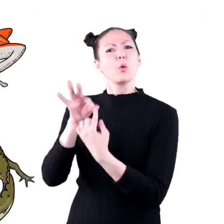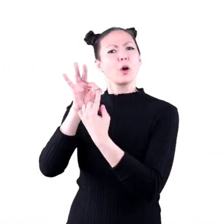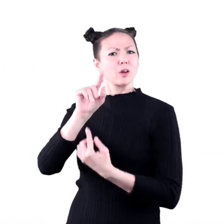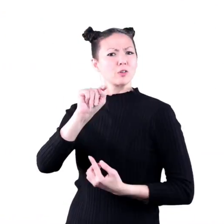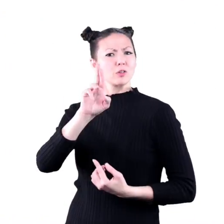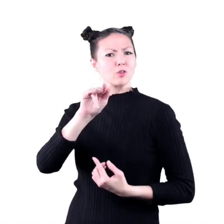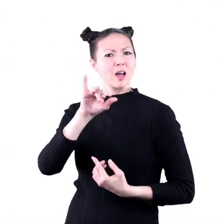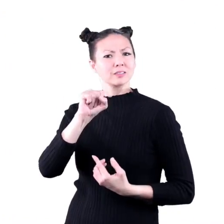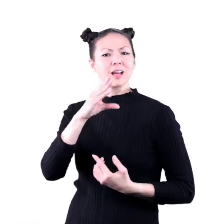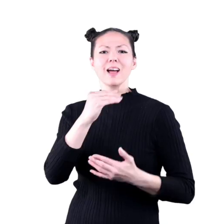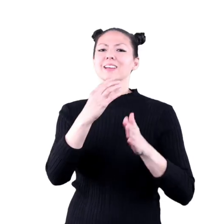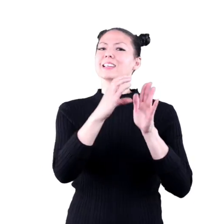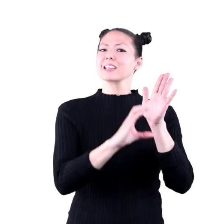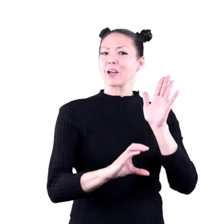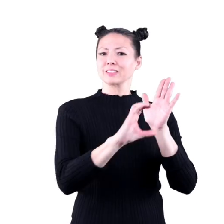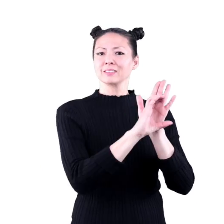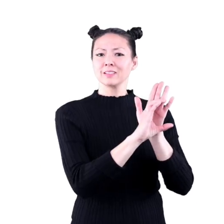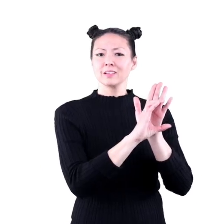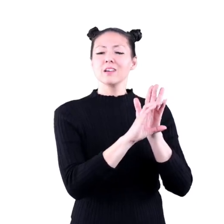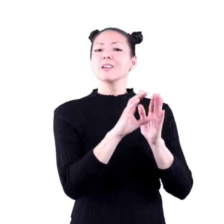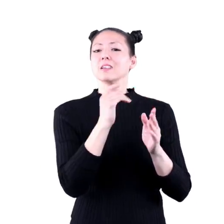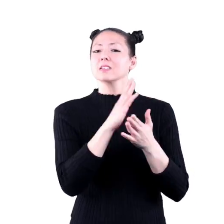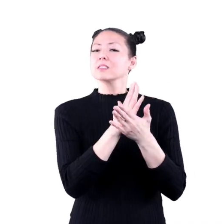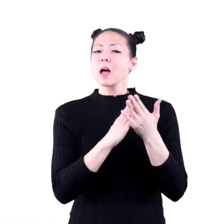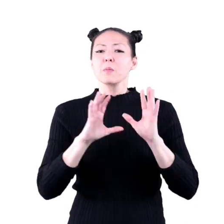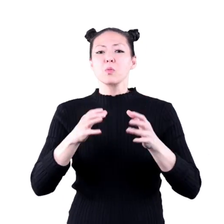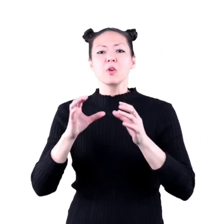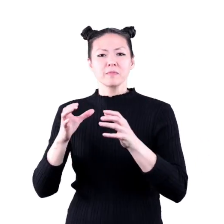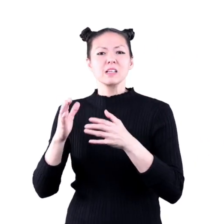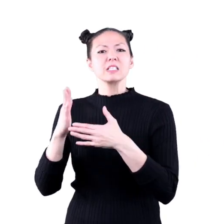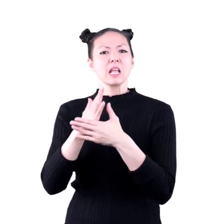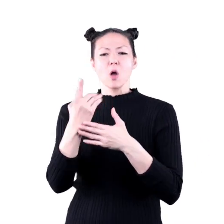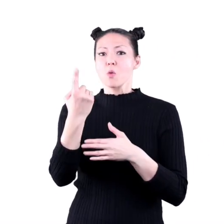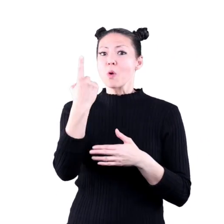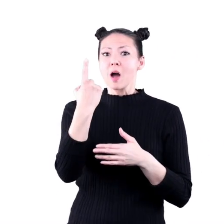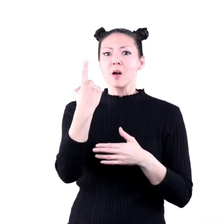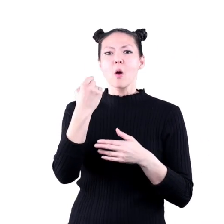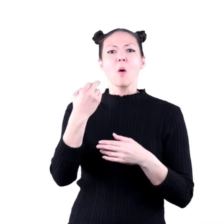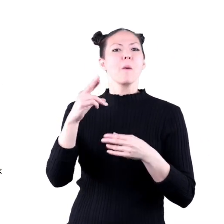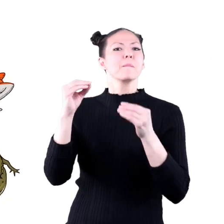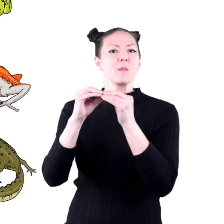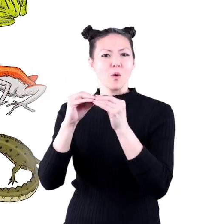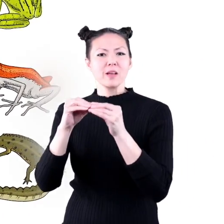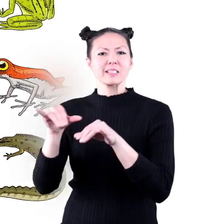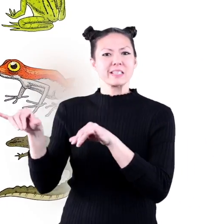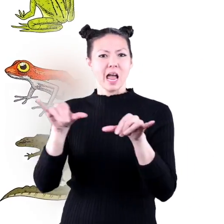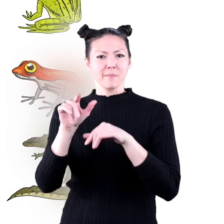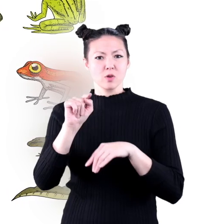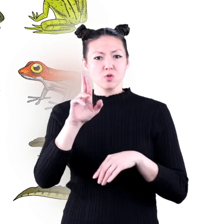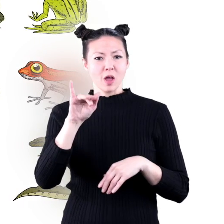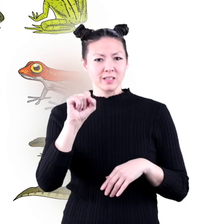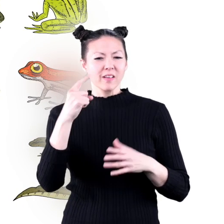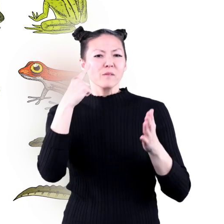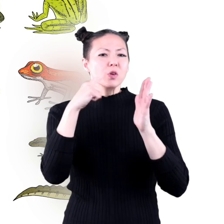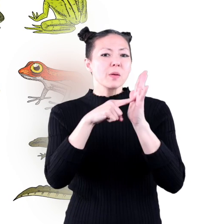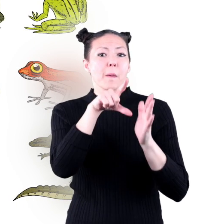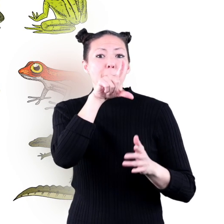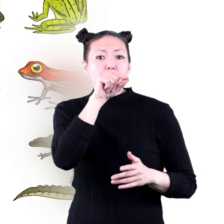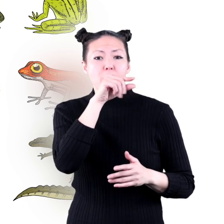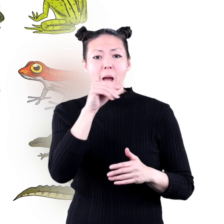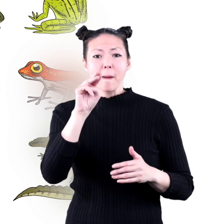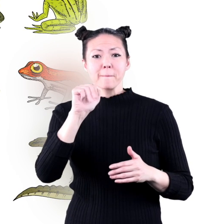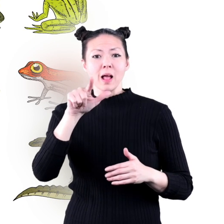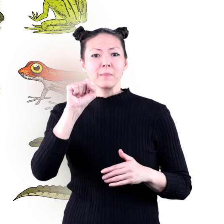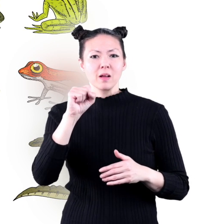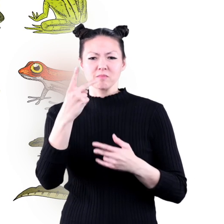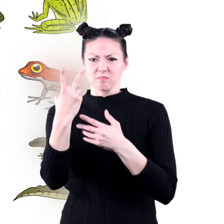unique traits and characteristics but some of the groups share one or more of the same traits for example birds